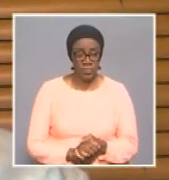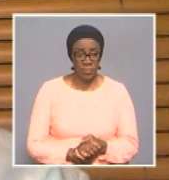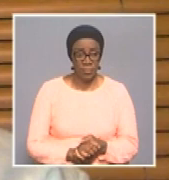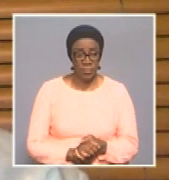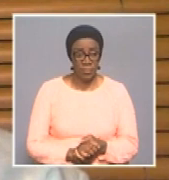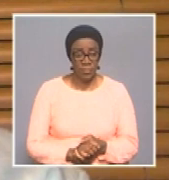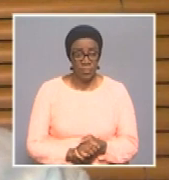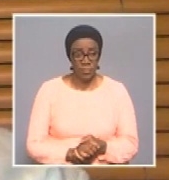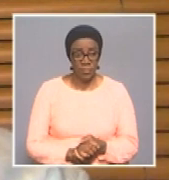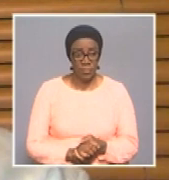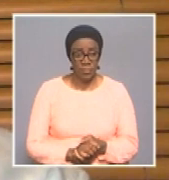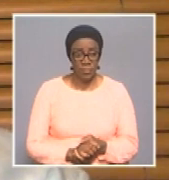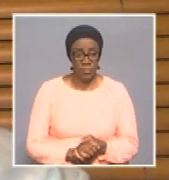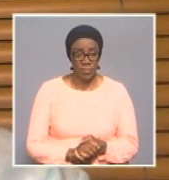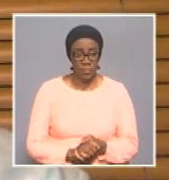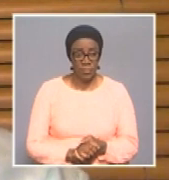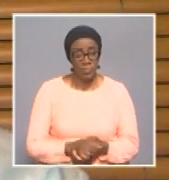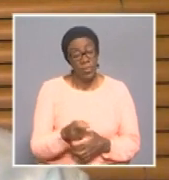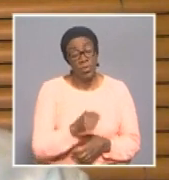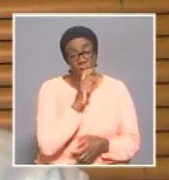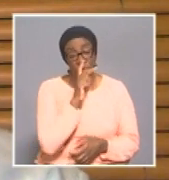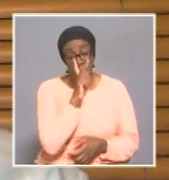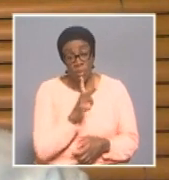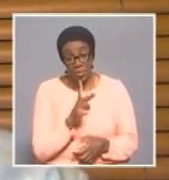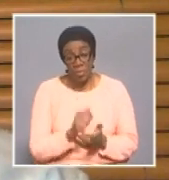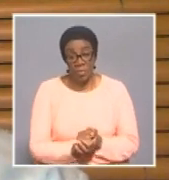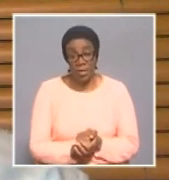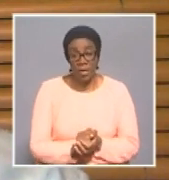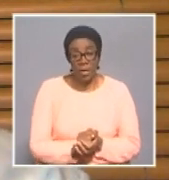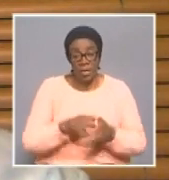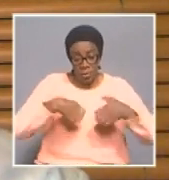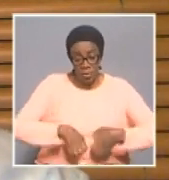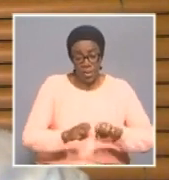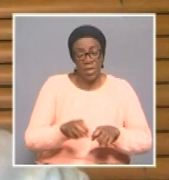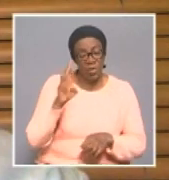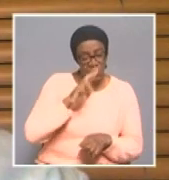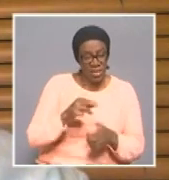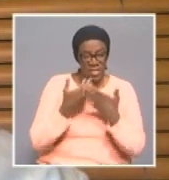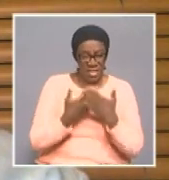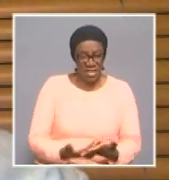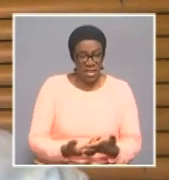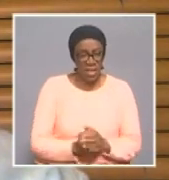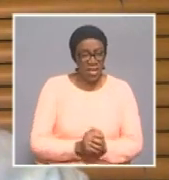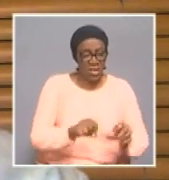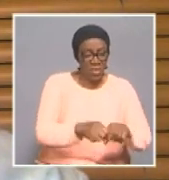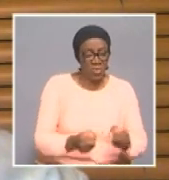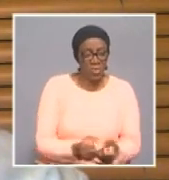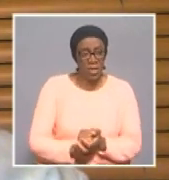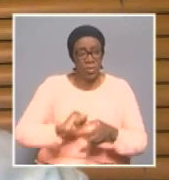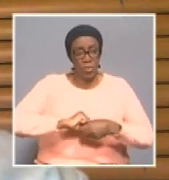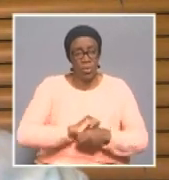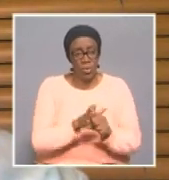who are trying to bring the issue of state of emergency, the issue of regional and local